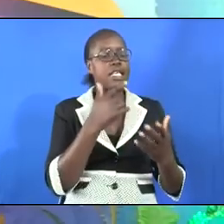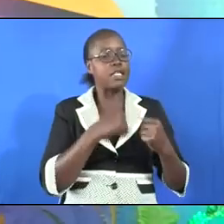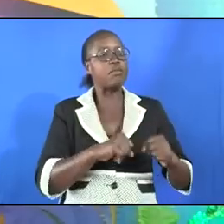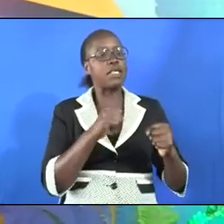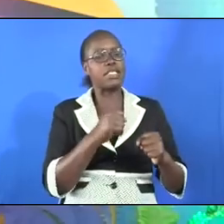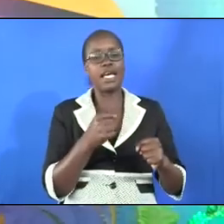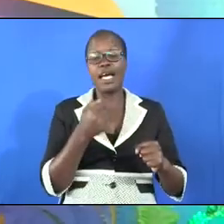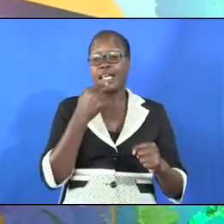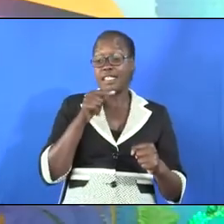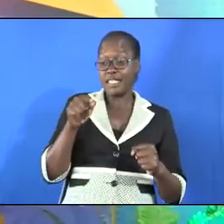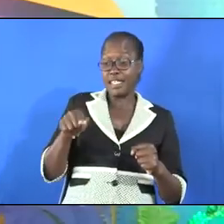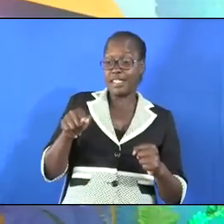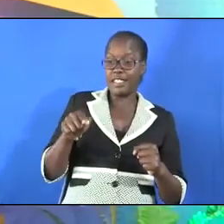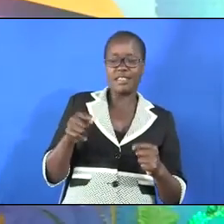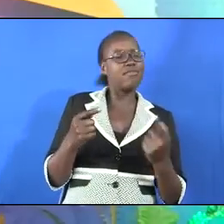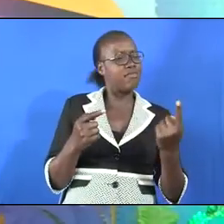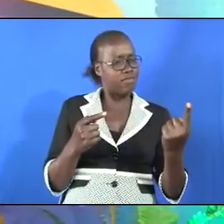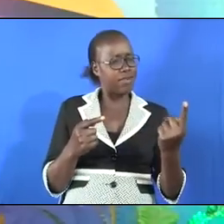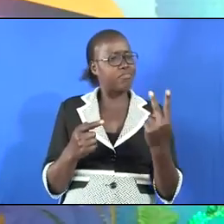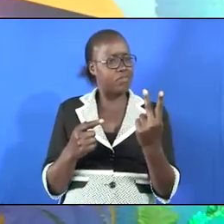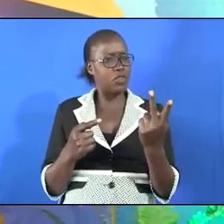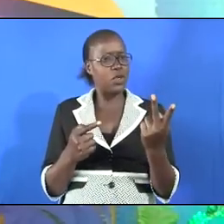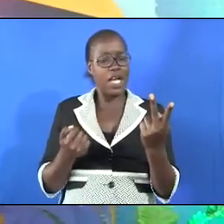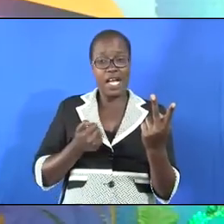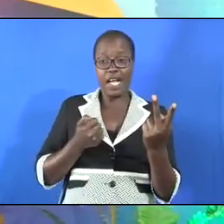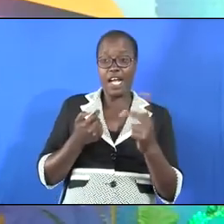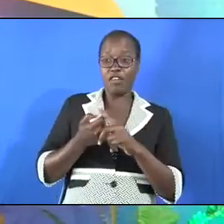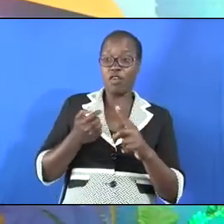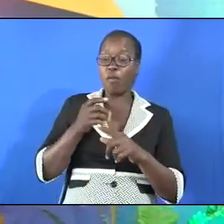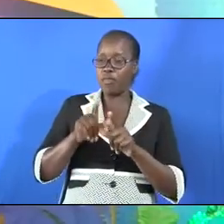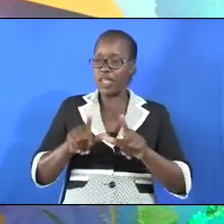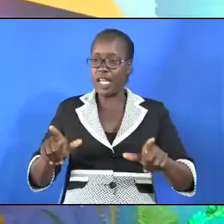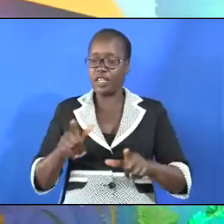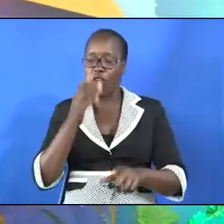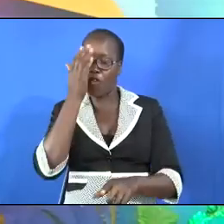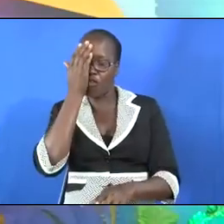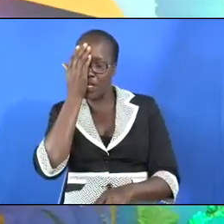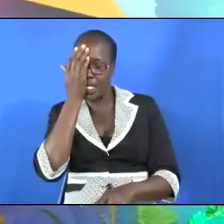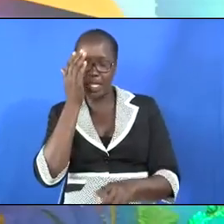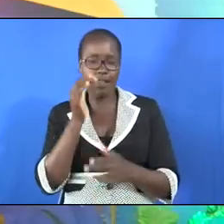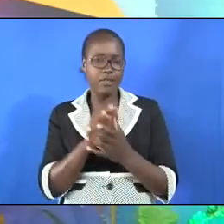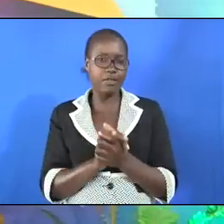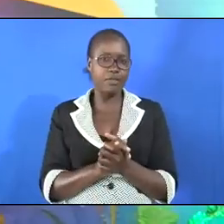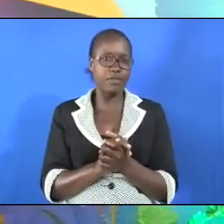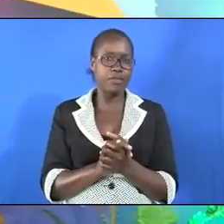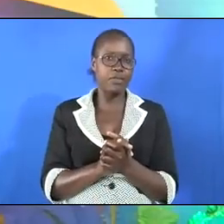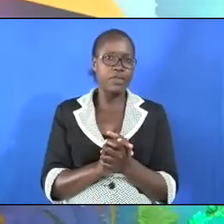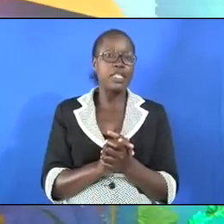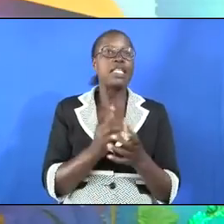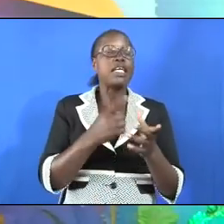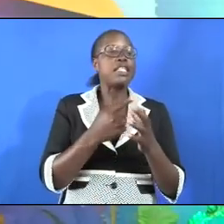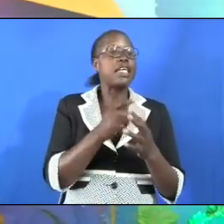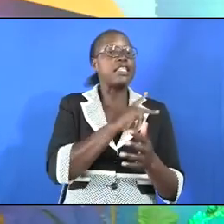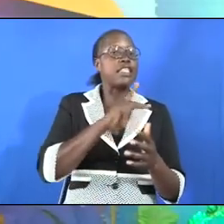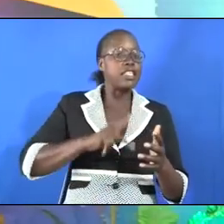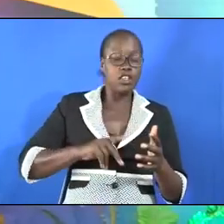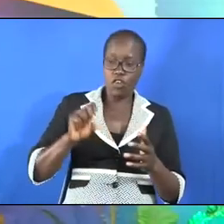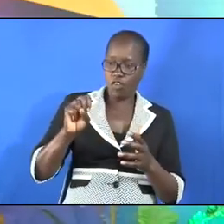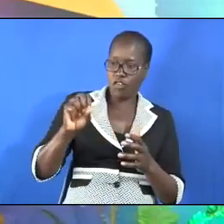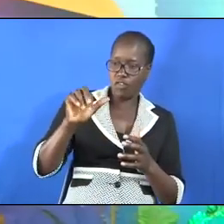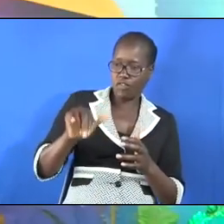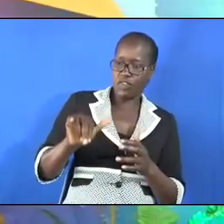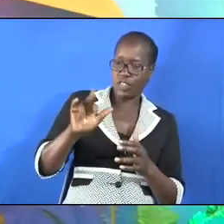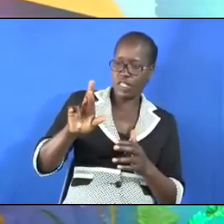thus, says the girl who is from the land of Israel. Then the king of Syria